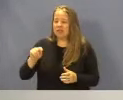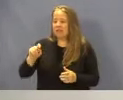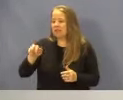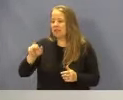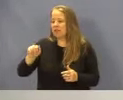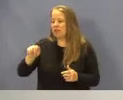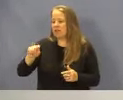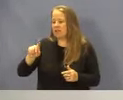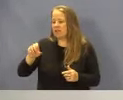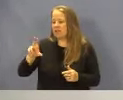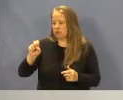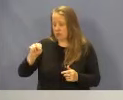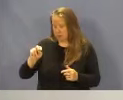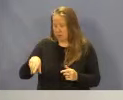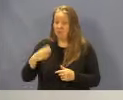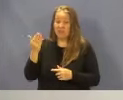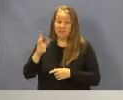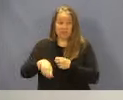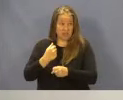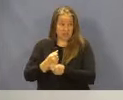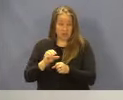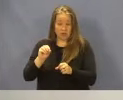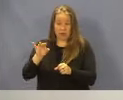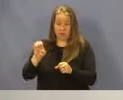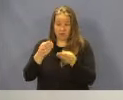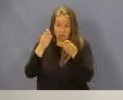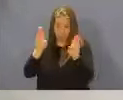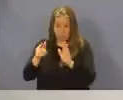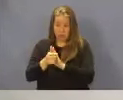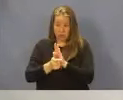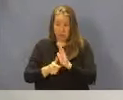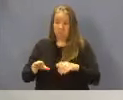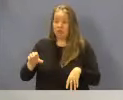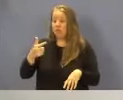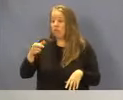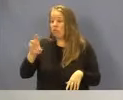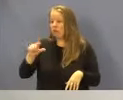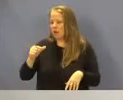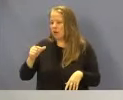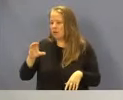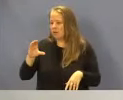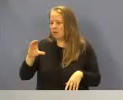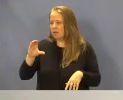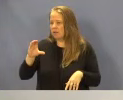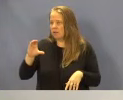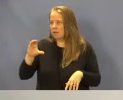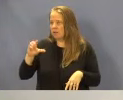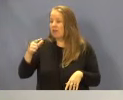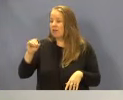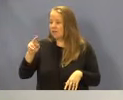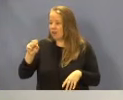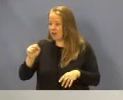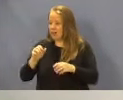Dickerson, 15 years, Office of General Counsel. Greg Goggins, I know him, Board of